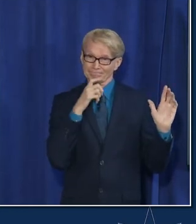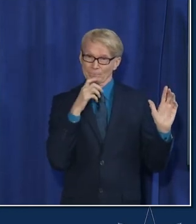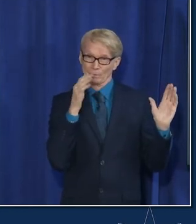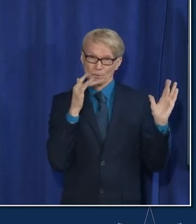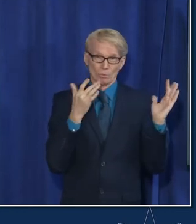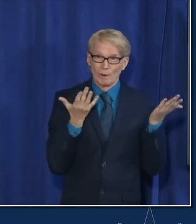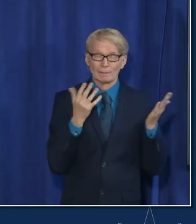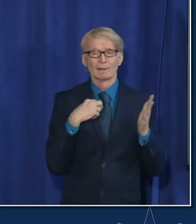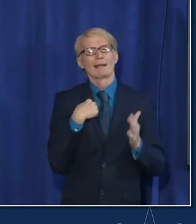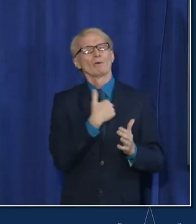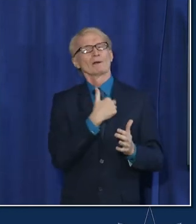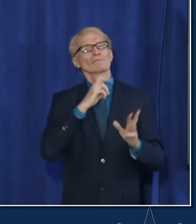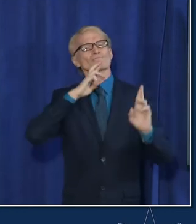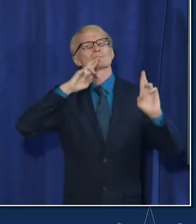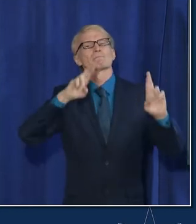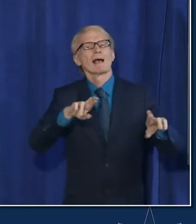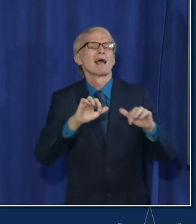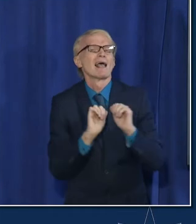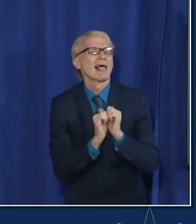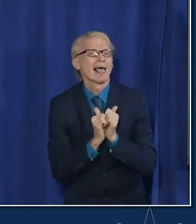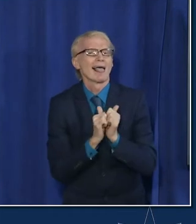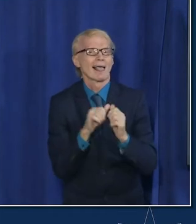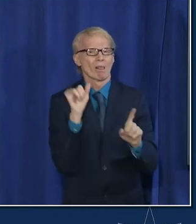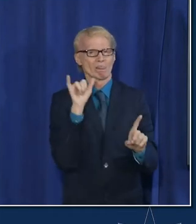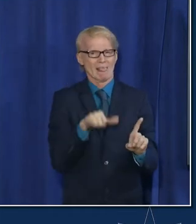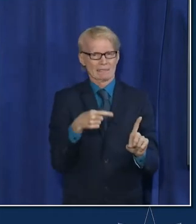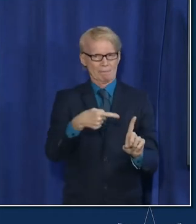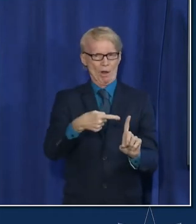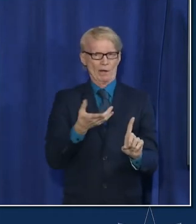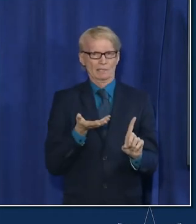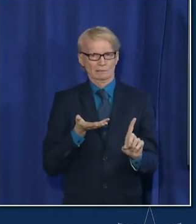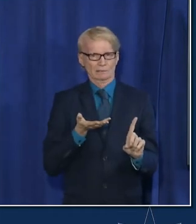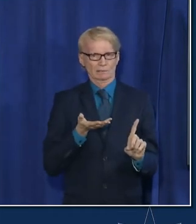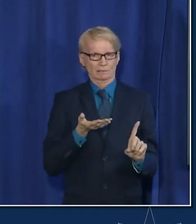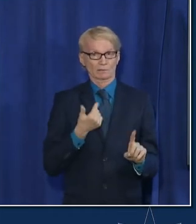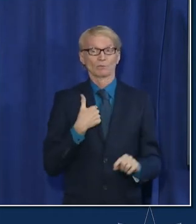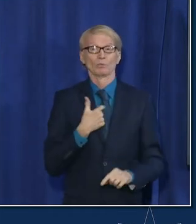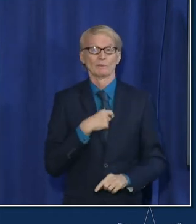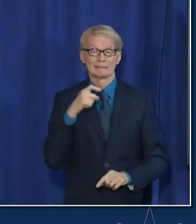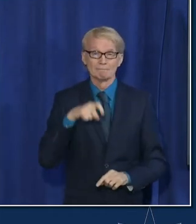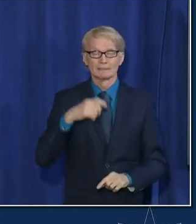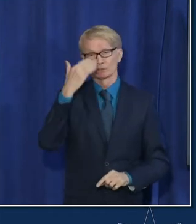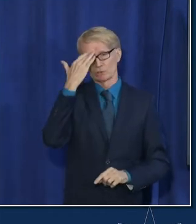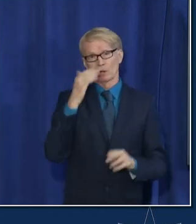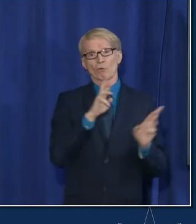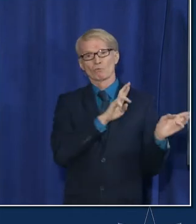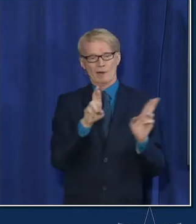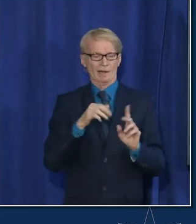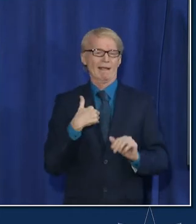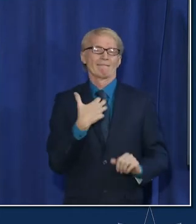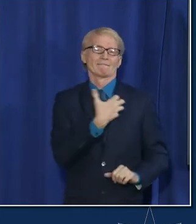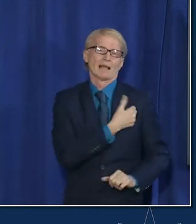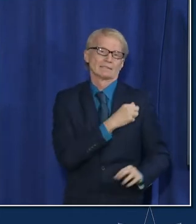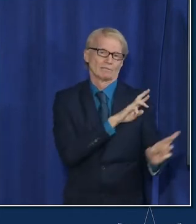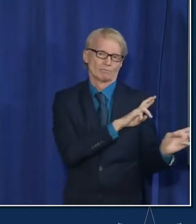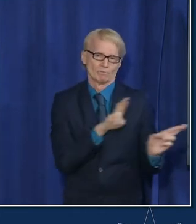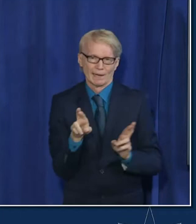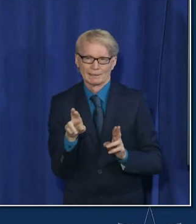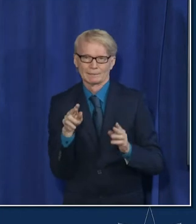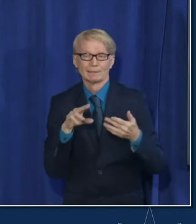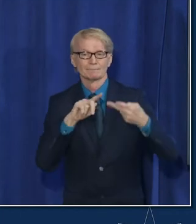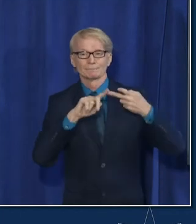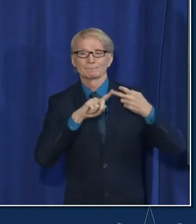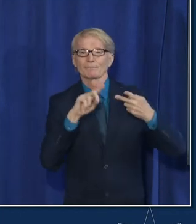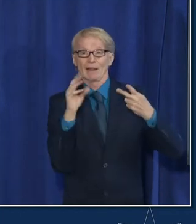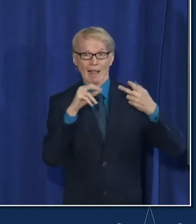concerned about how we respond to it how we respond to the variant is all about getting vaccinated getting boosters